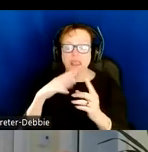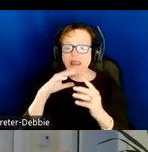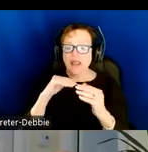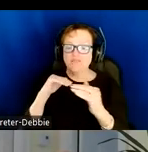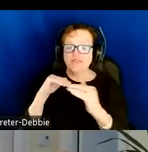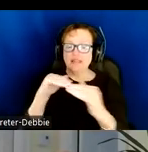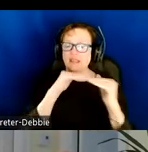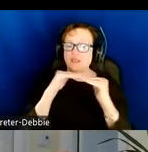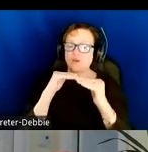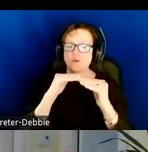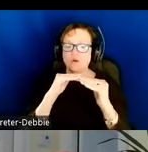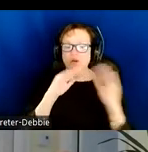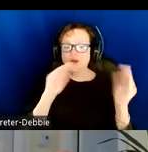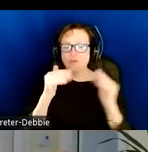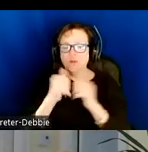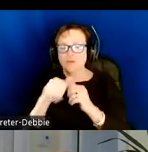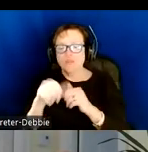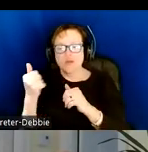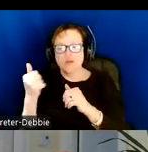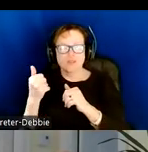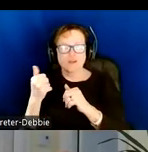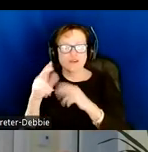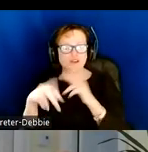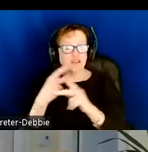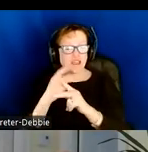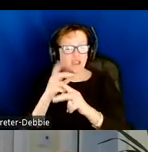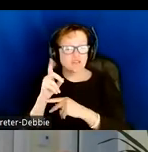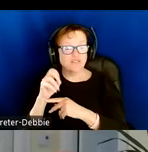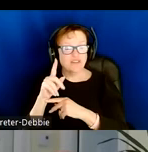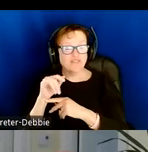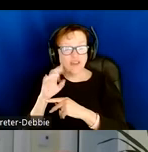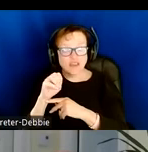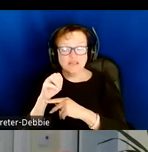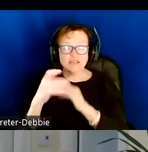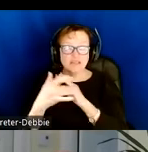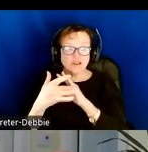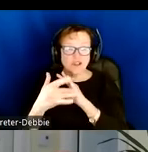compared to other types of devices and technologies.